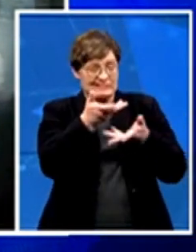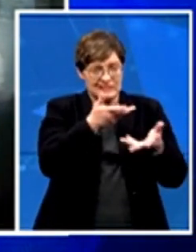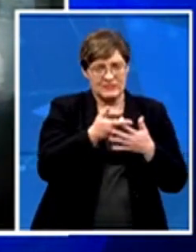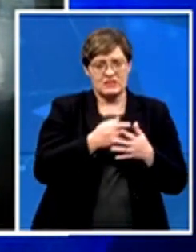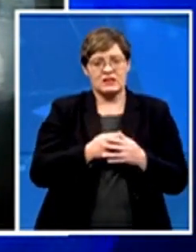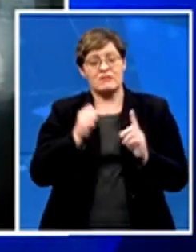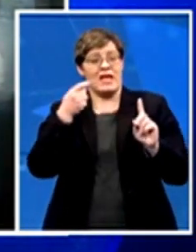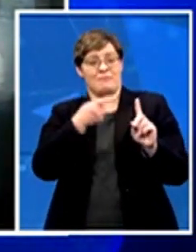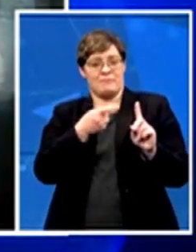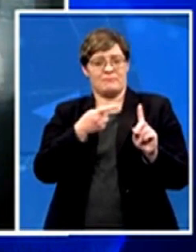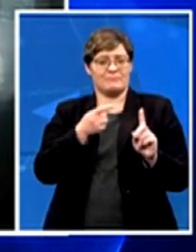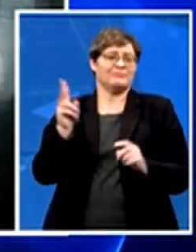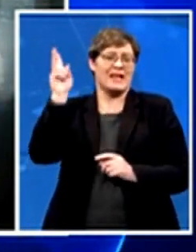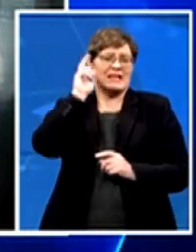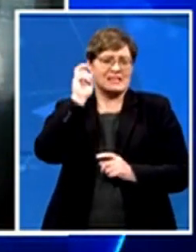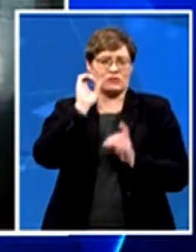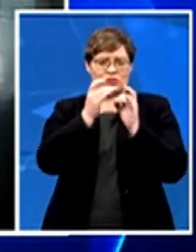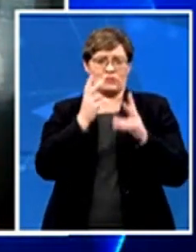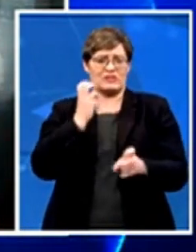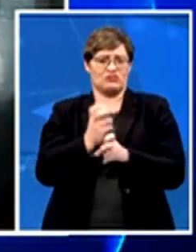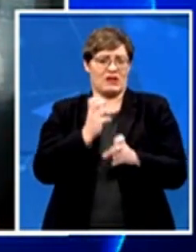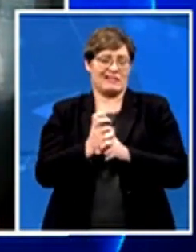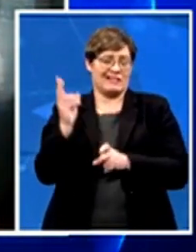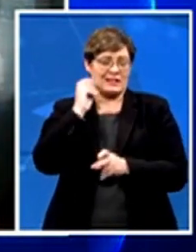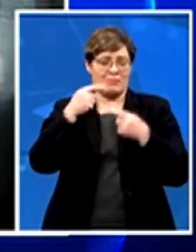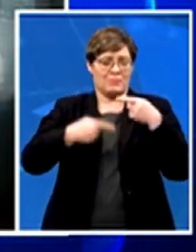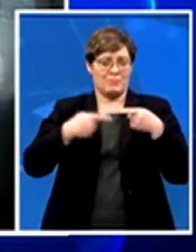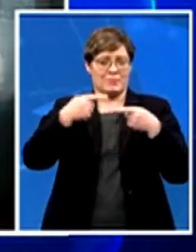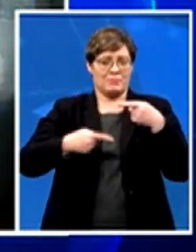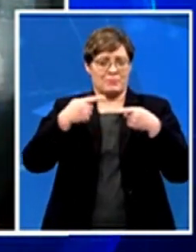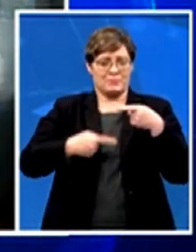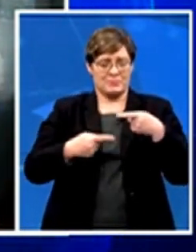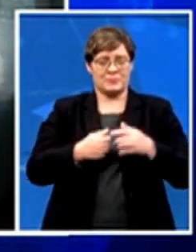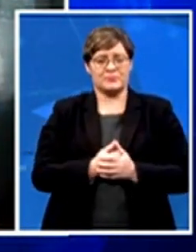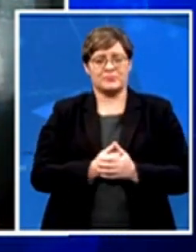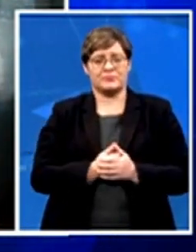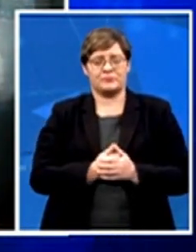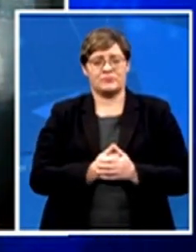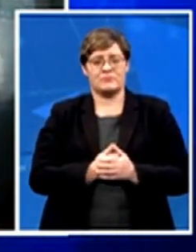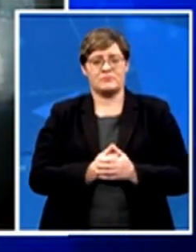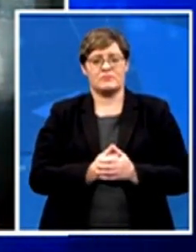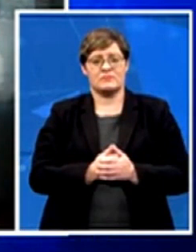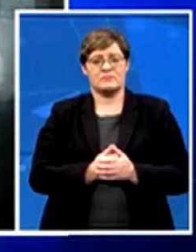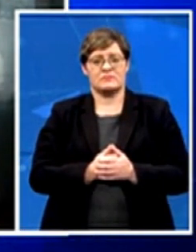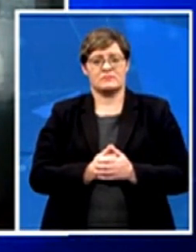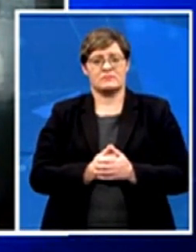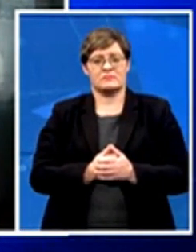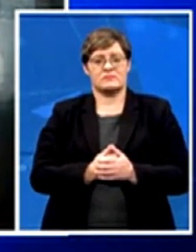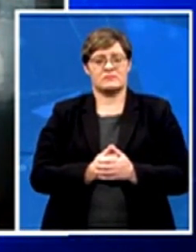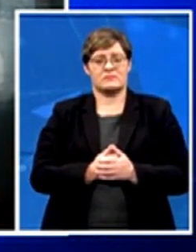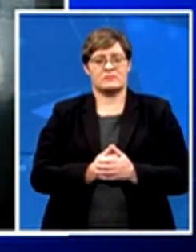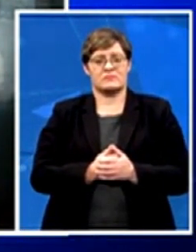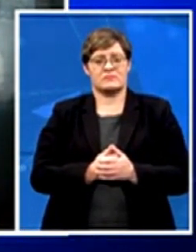as far as marching to border posts to create problems for the existing